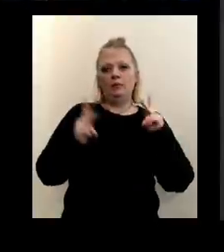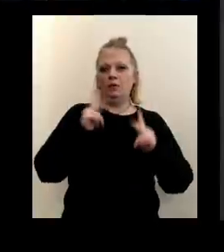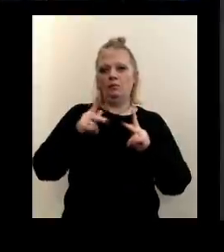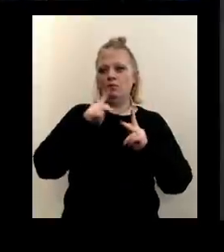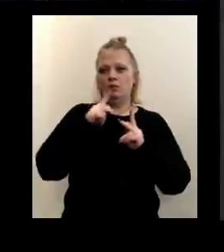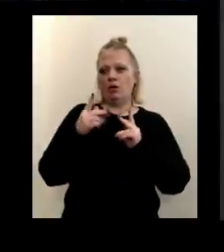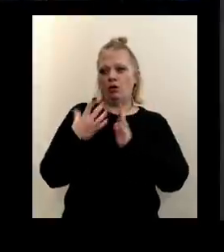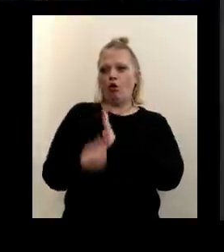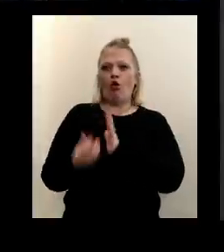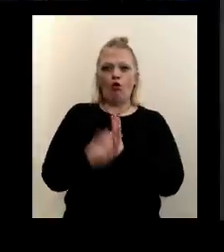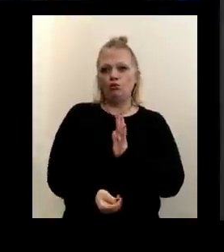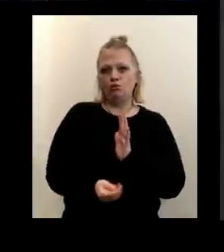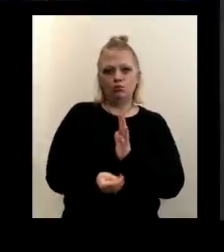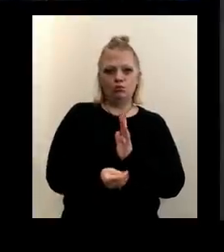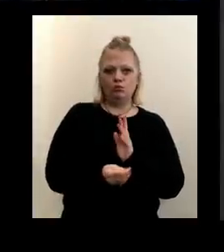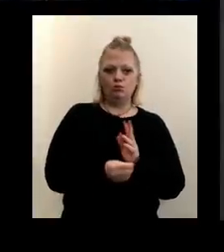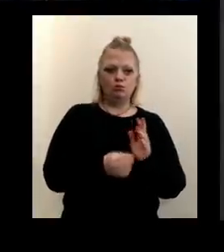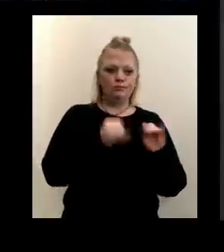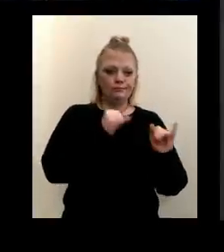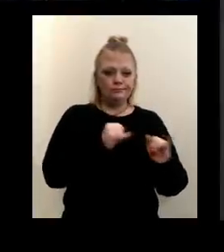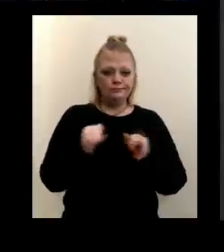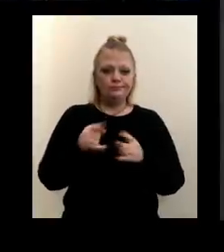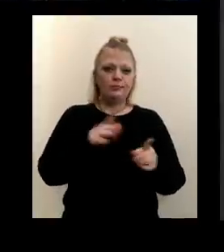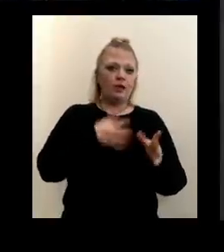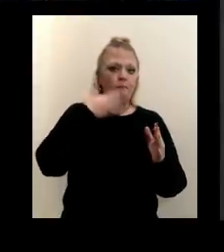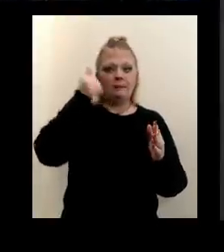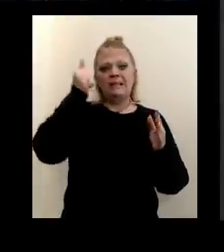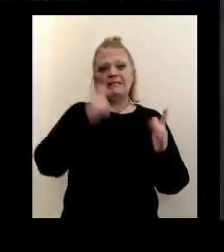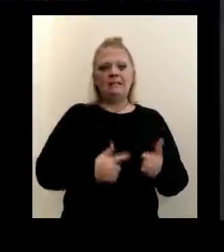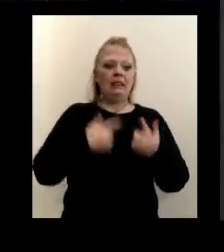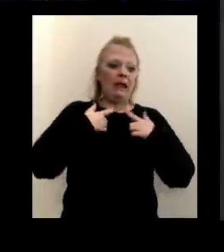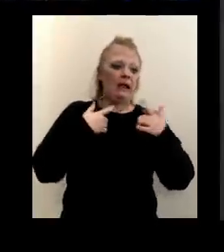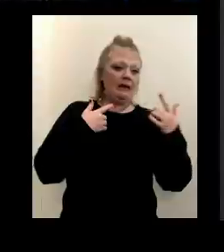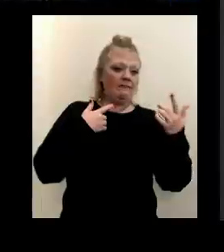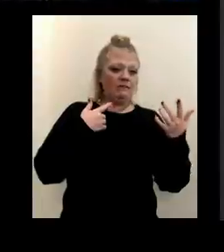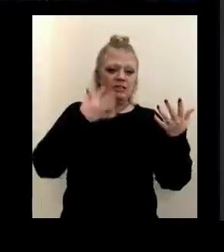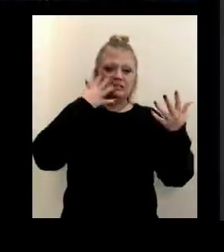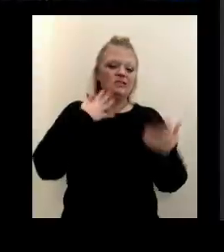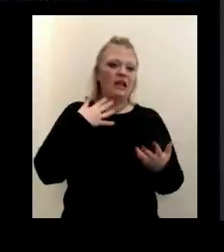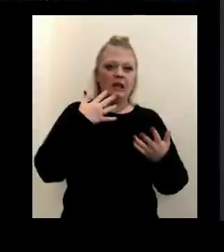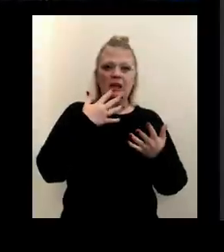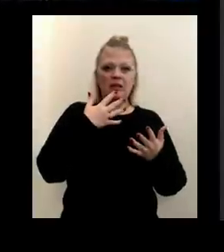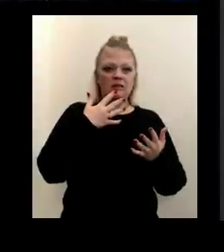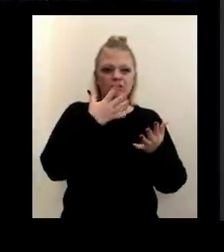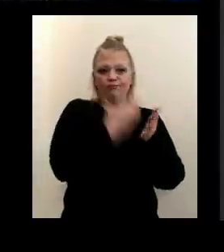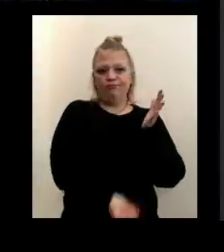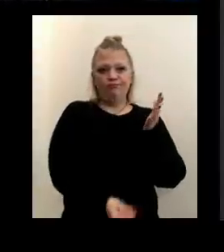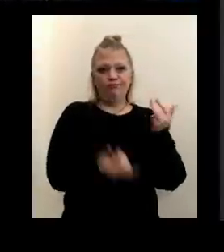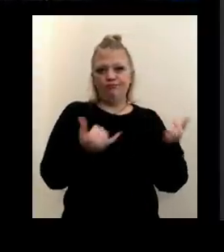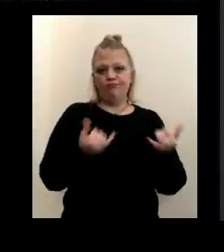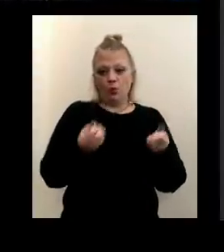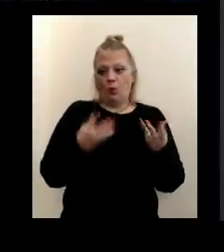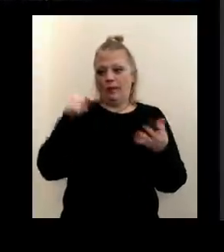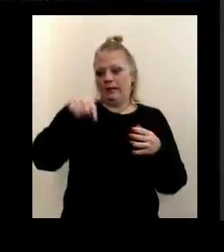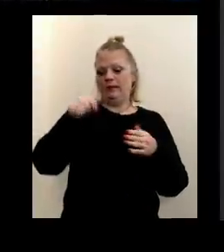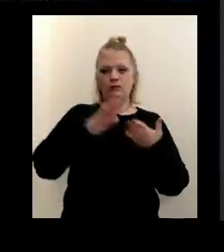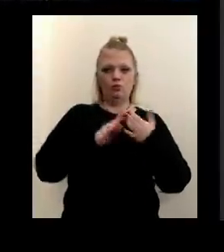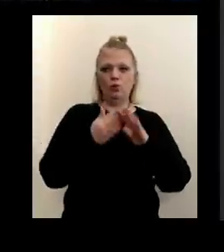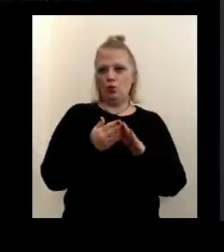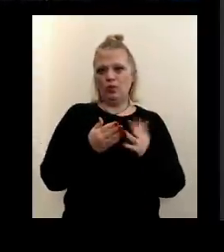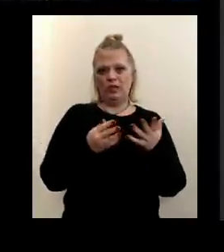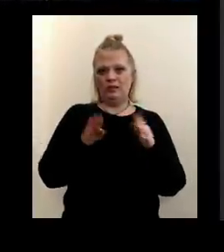us, individuals who were leading their best lives. And it is sad that we've lost so many people in our community in